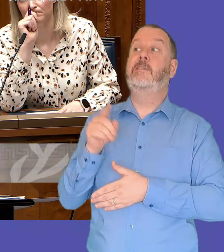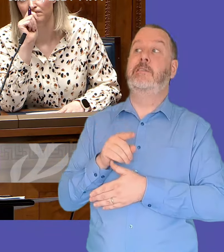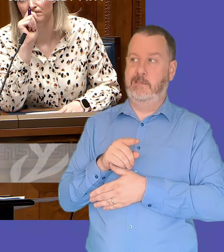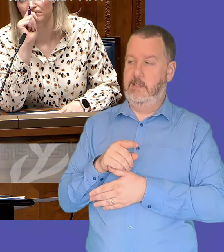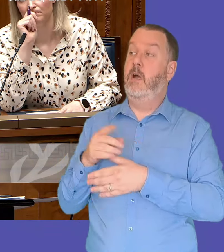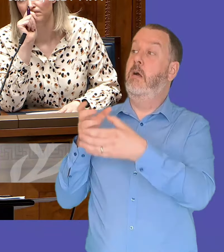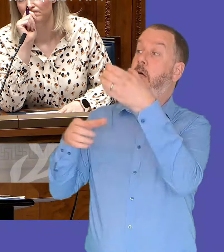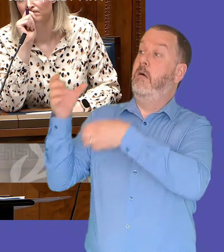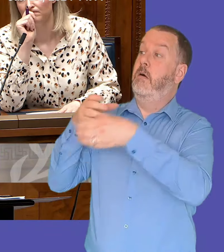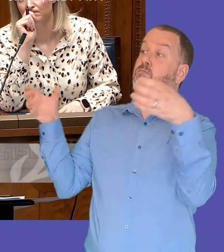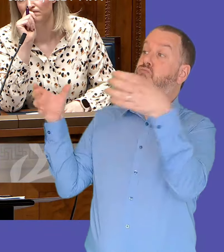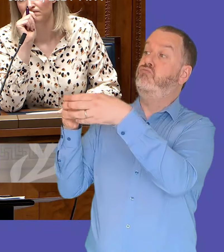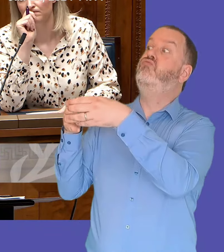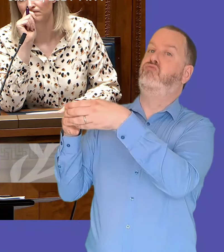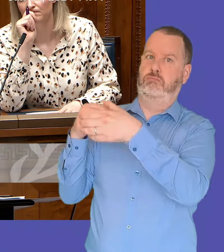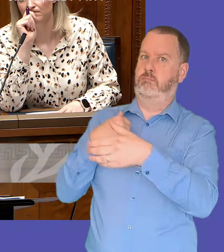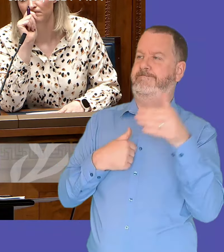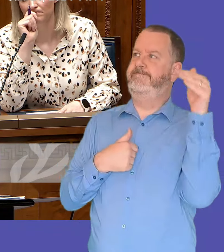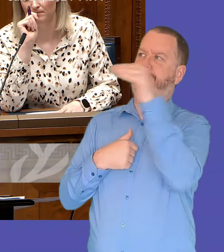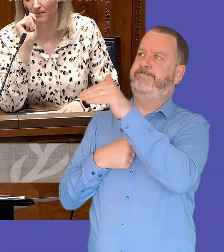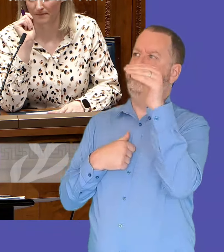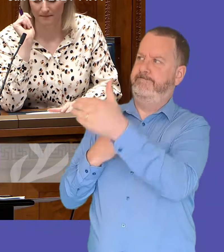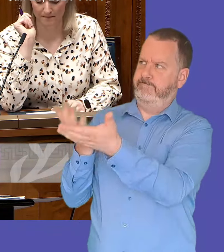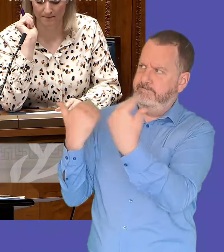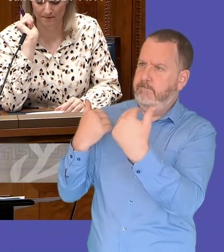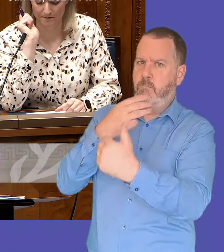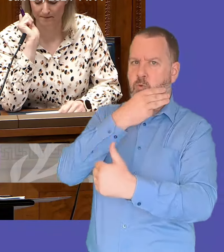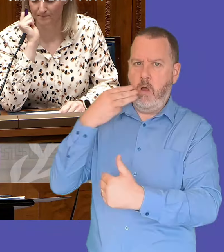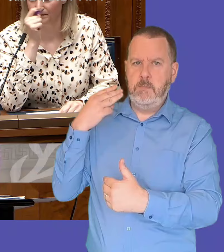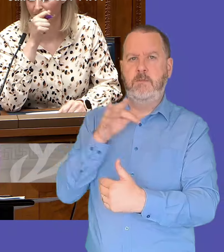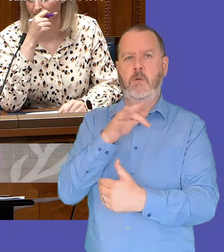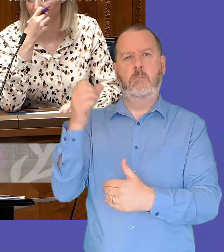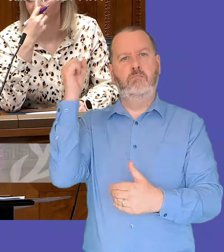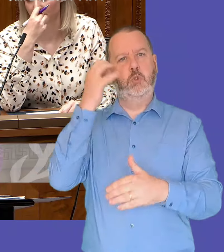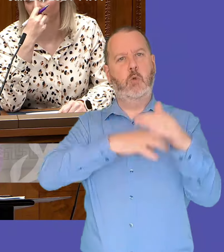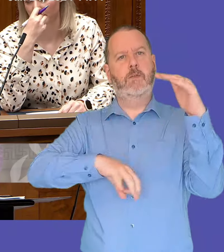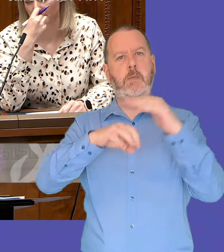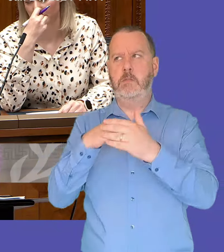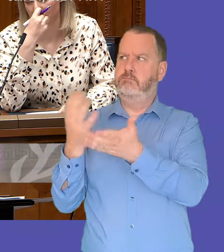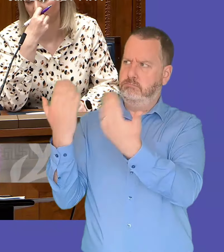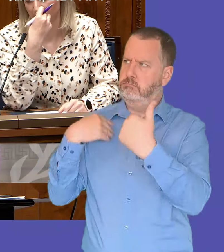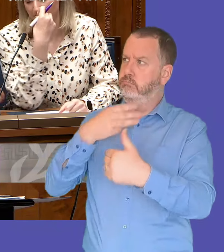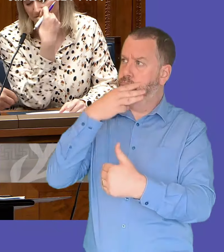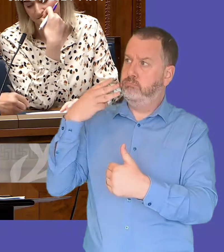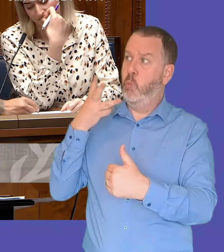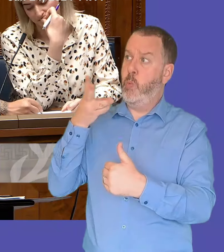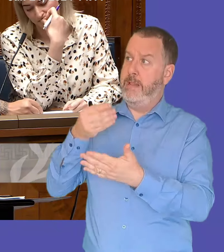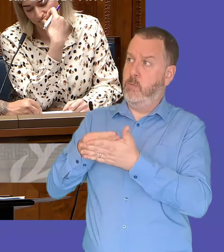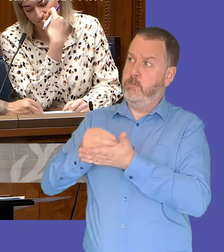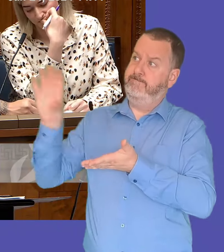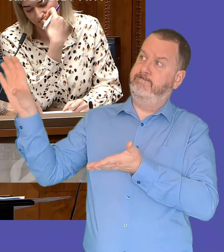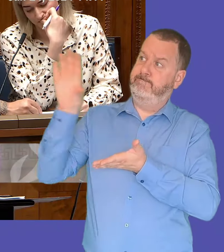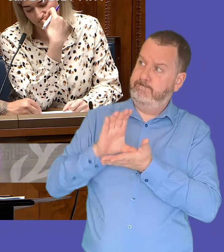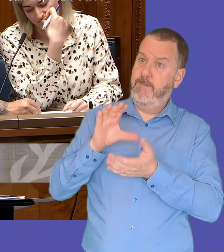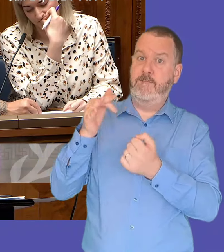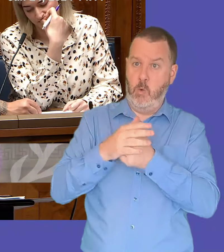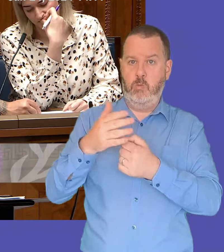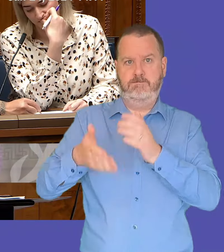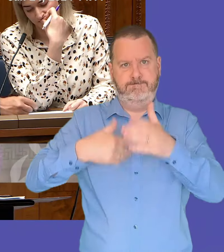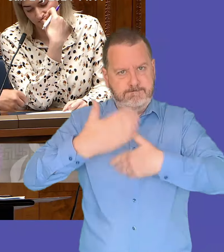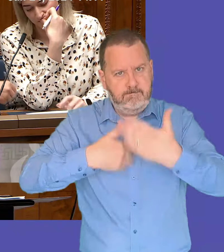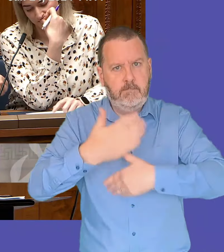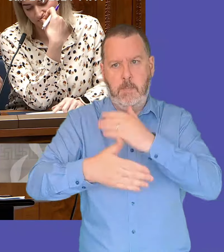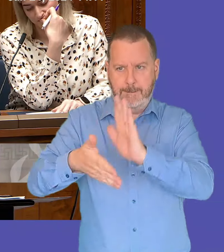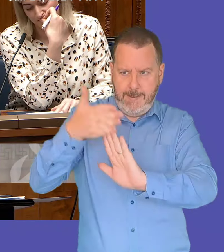confirmation from the british government um in terms of their stated front and commitment and we need to get that without delay so we can move on at peace and actually